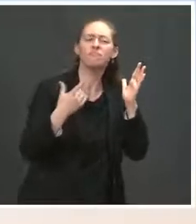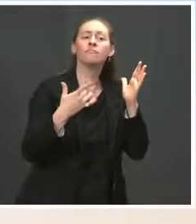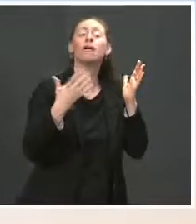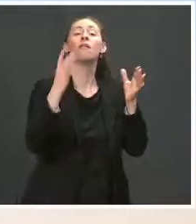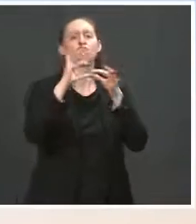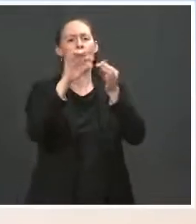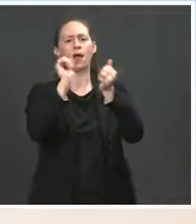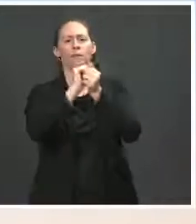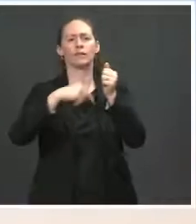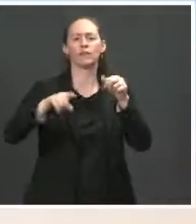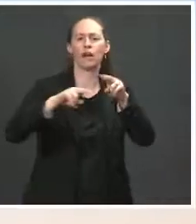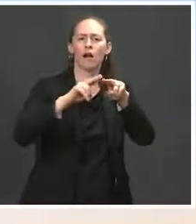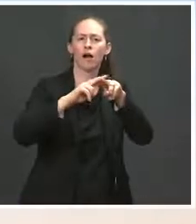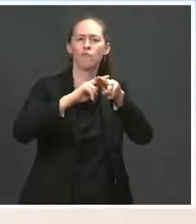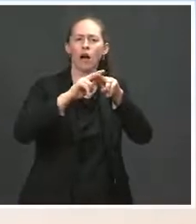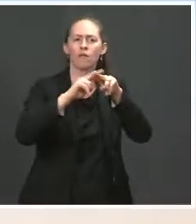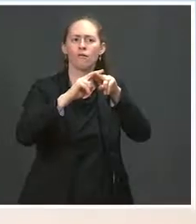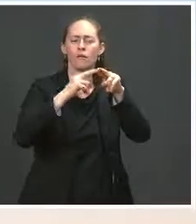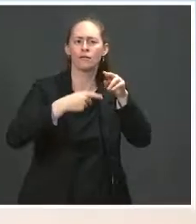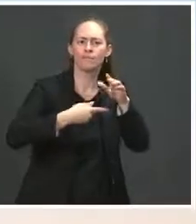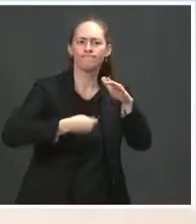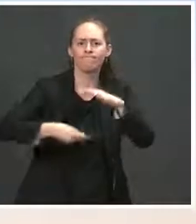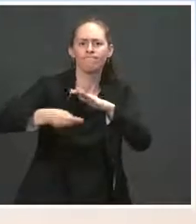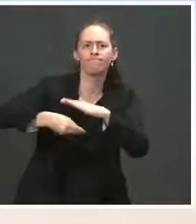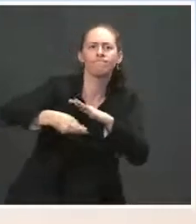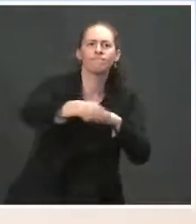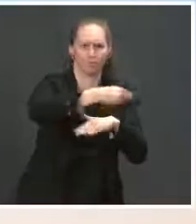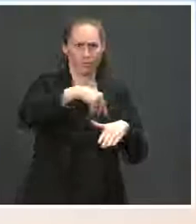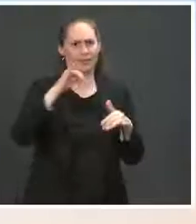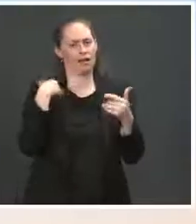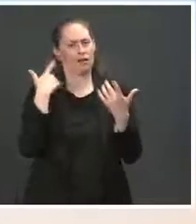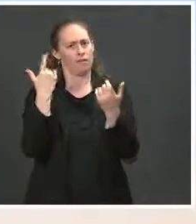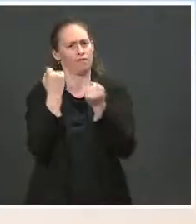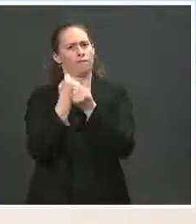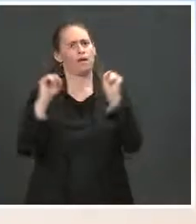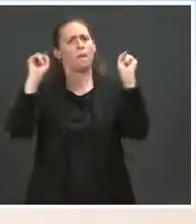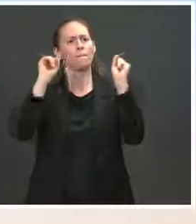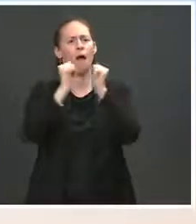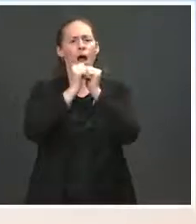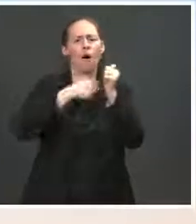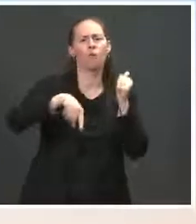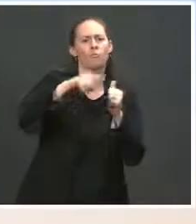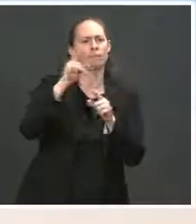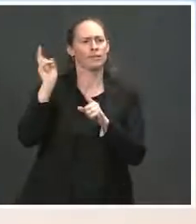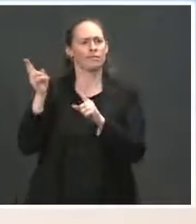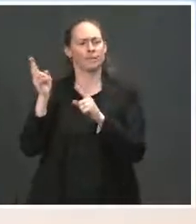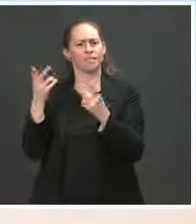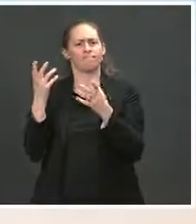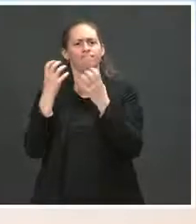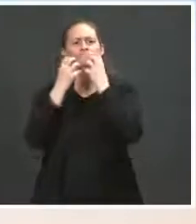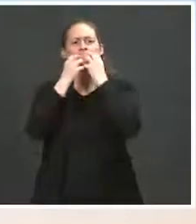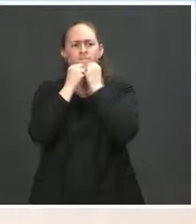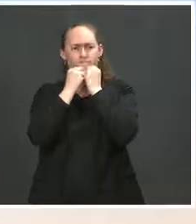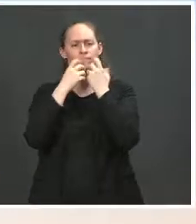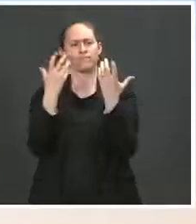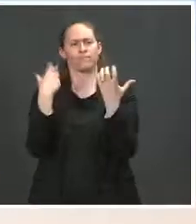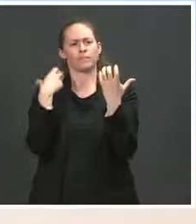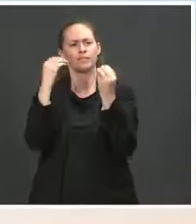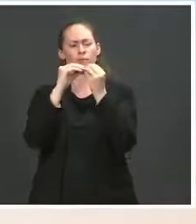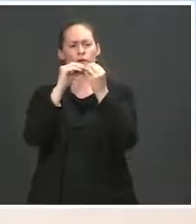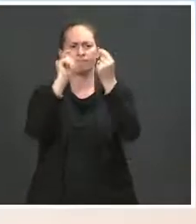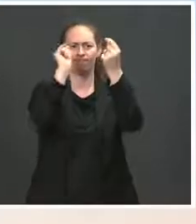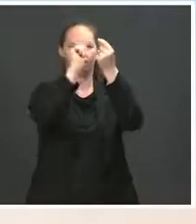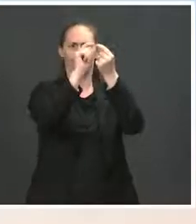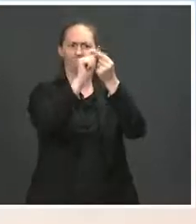and I'm eager to ensure that these national treasures help tell a more inclusive and accurate story of our nation.